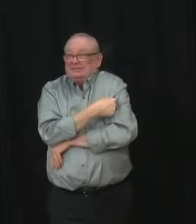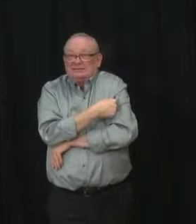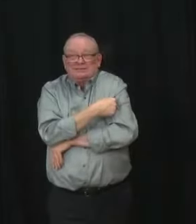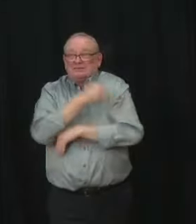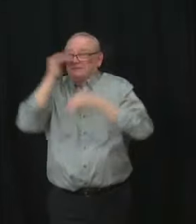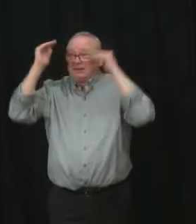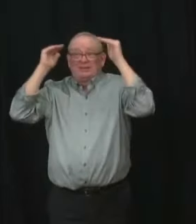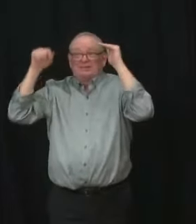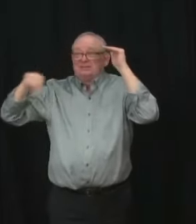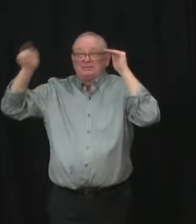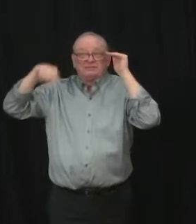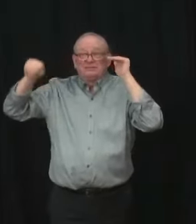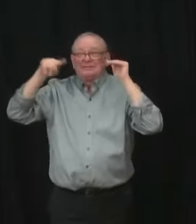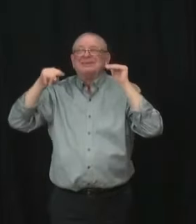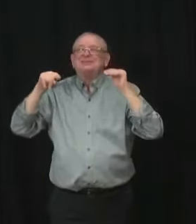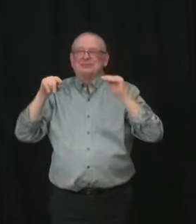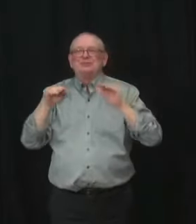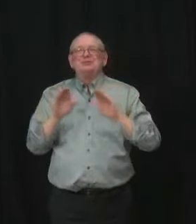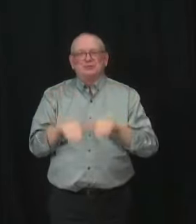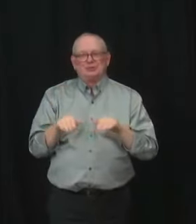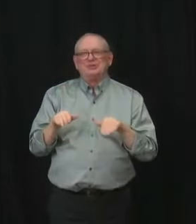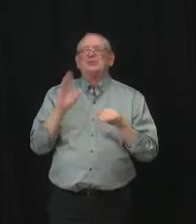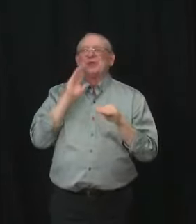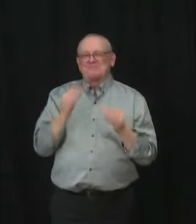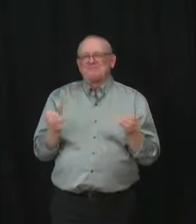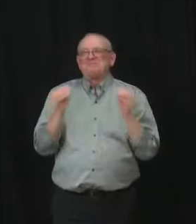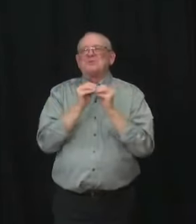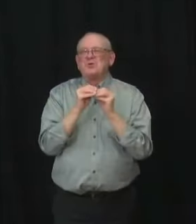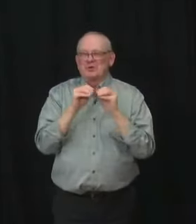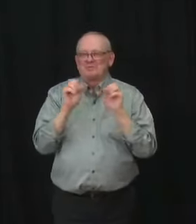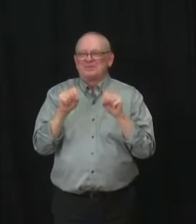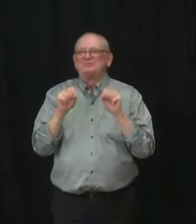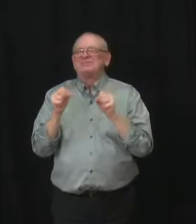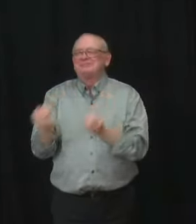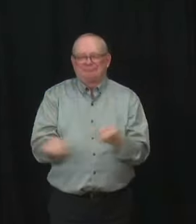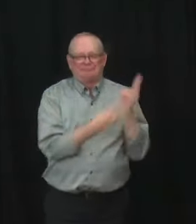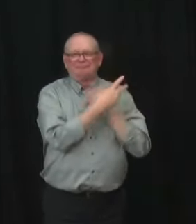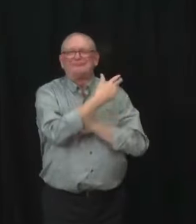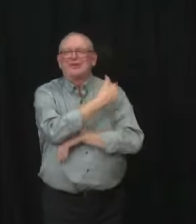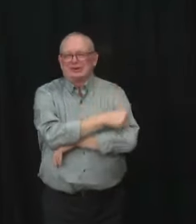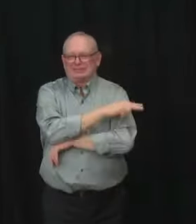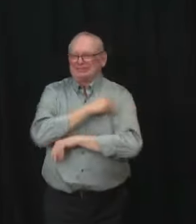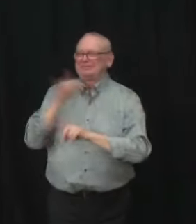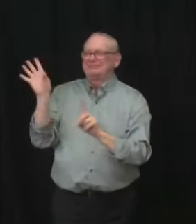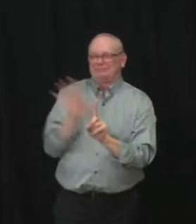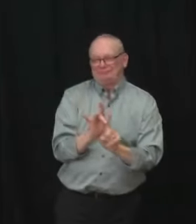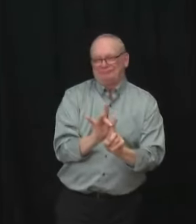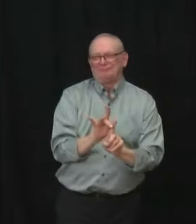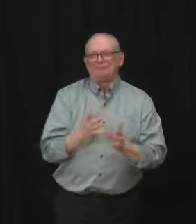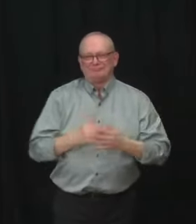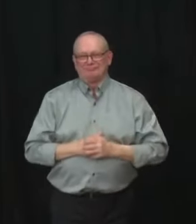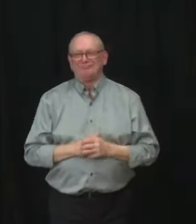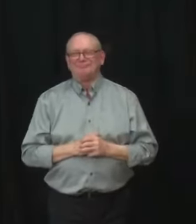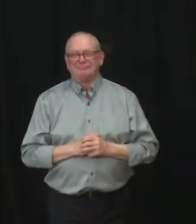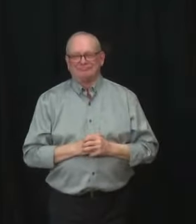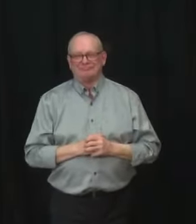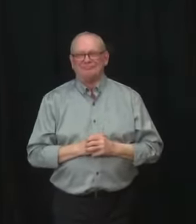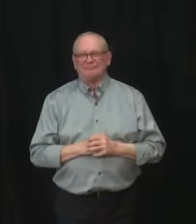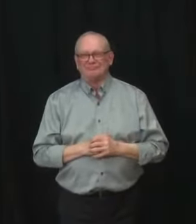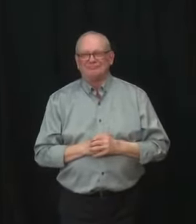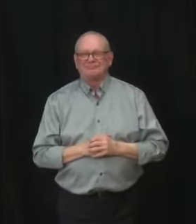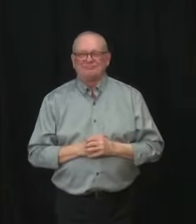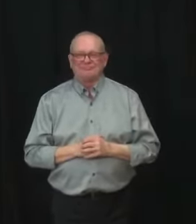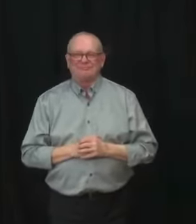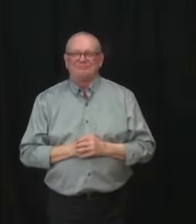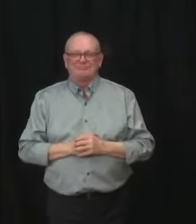vaccination remains the best way to prevent severe outcomes such as hospitalization due to COVID-19 not only for ourselves, but also